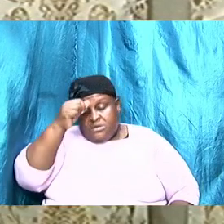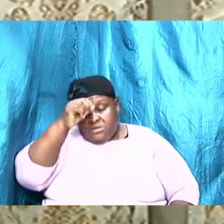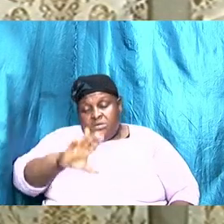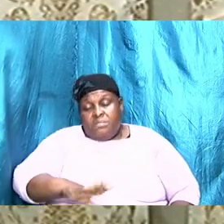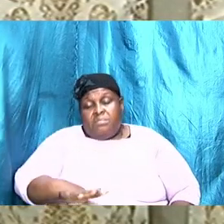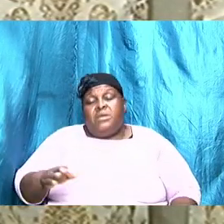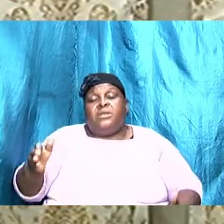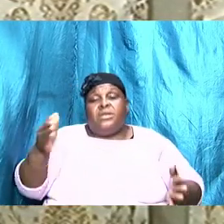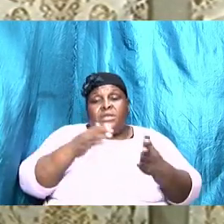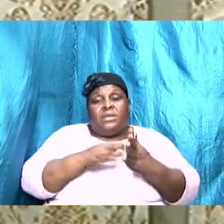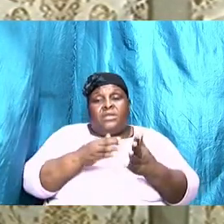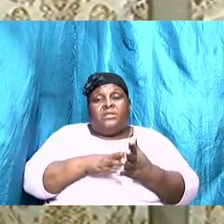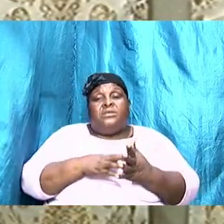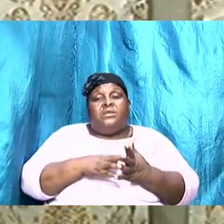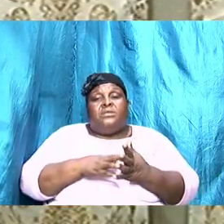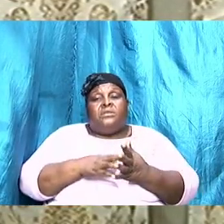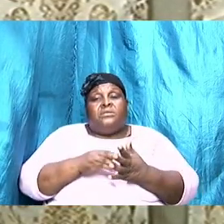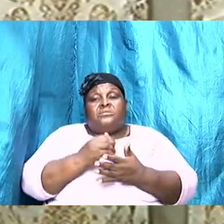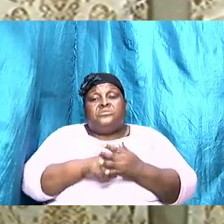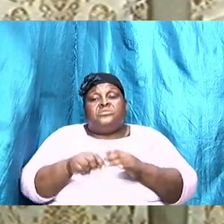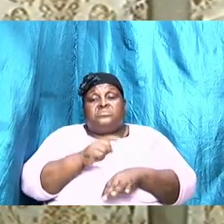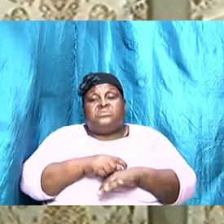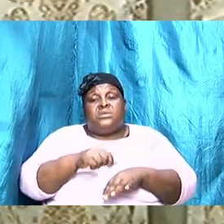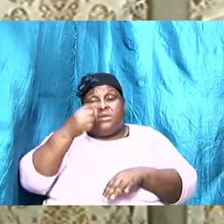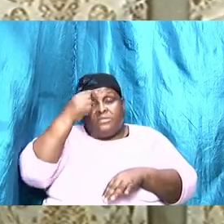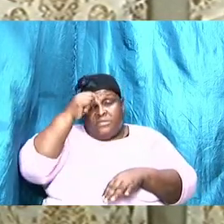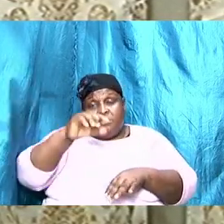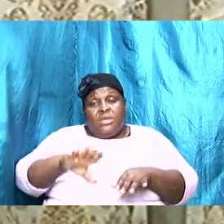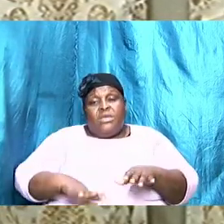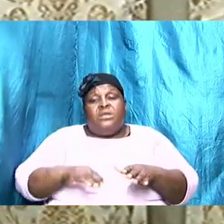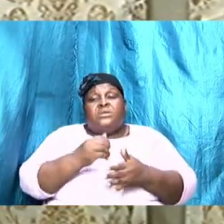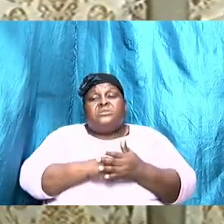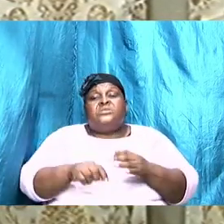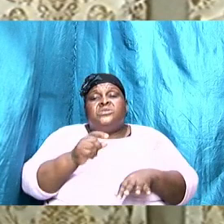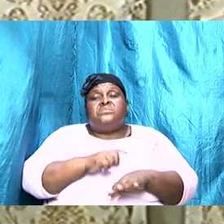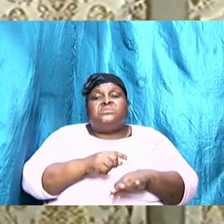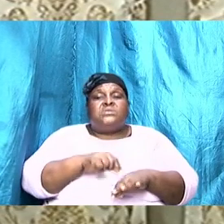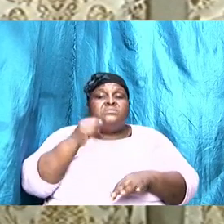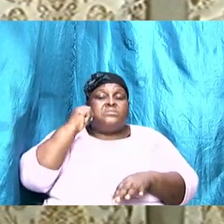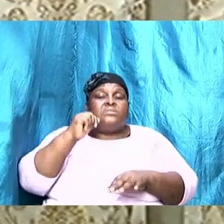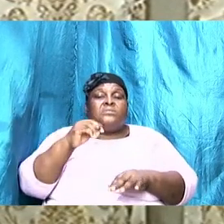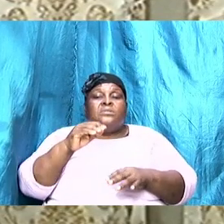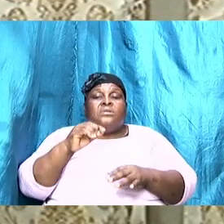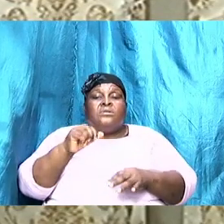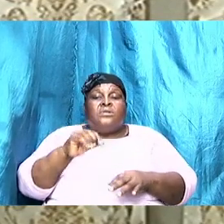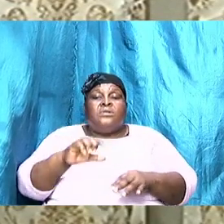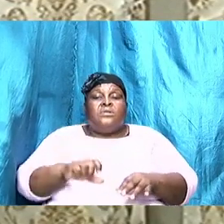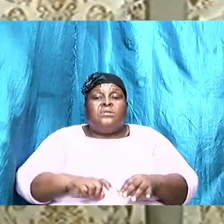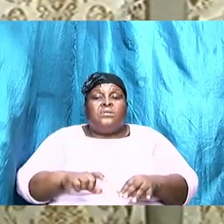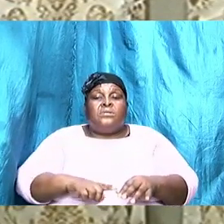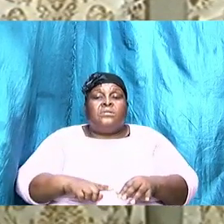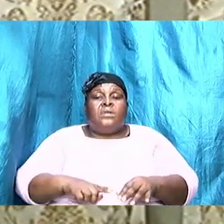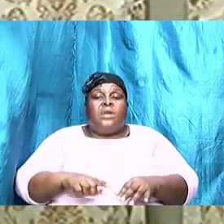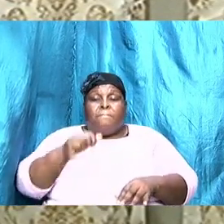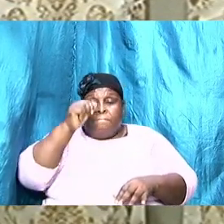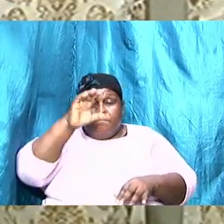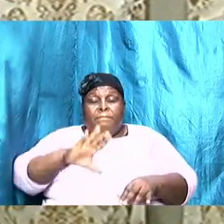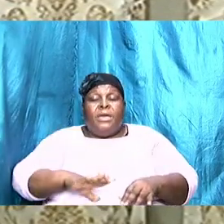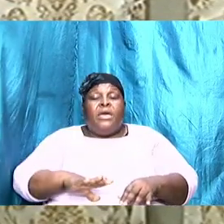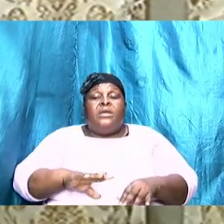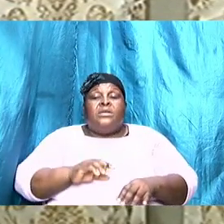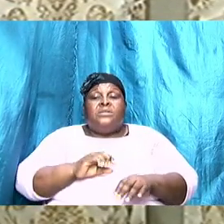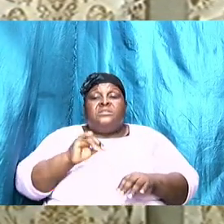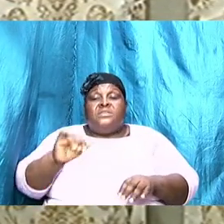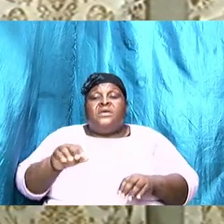men sometimes to the ladies a man that does not take care of his family when you have the means and the resources